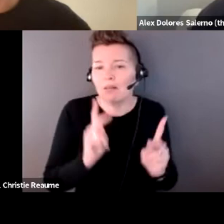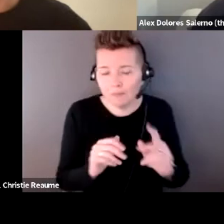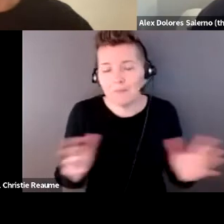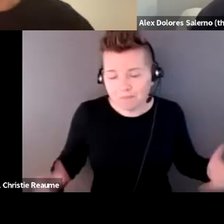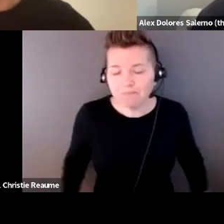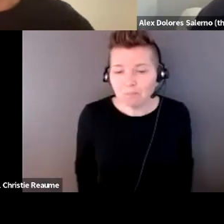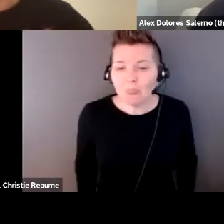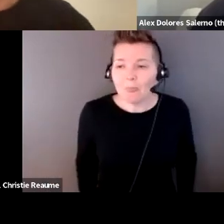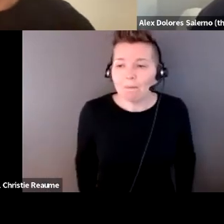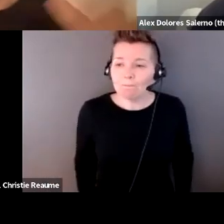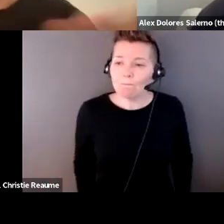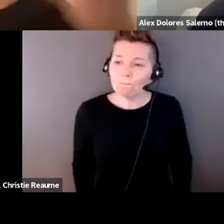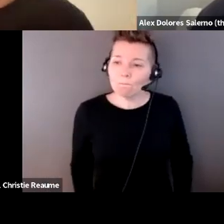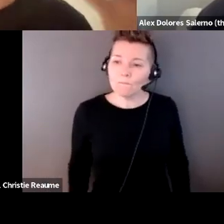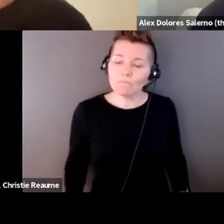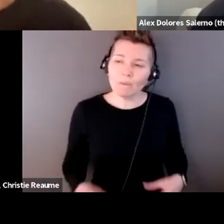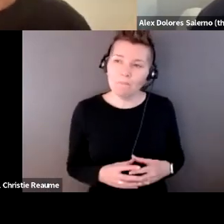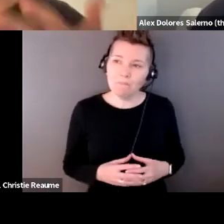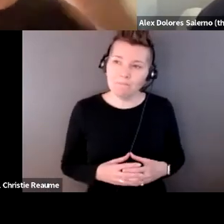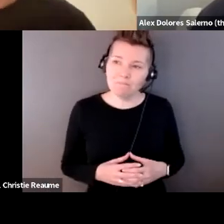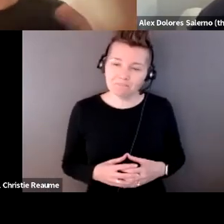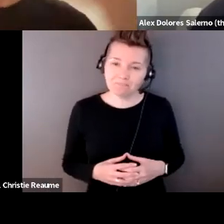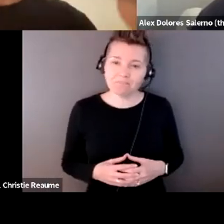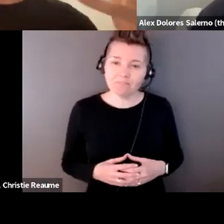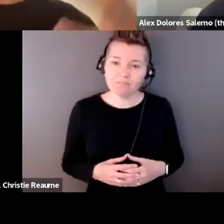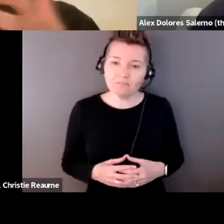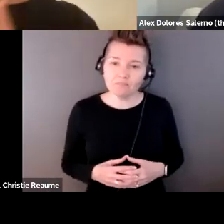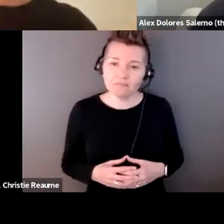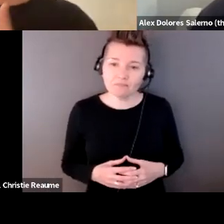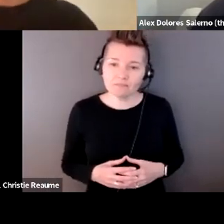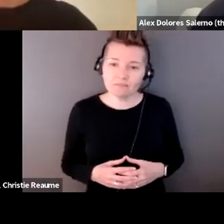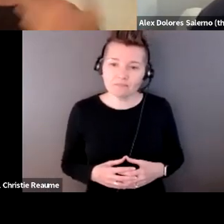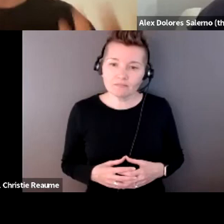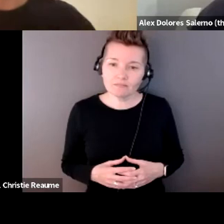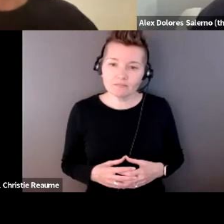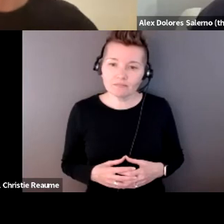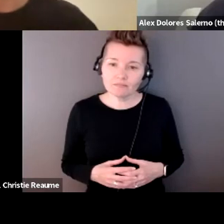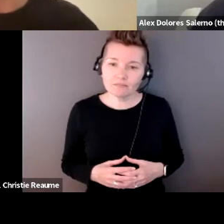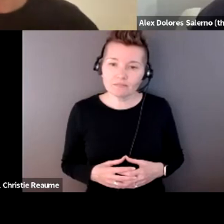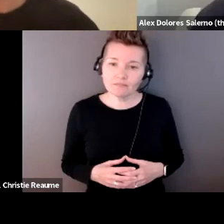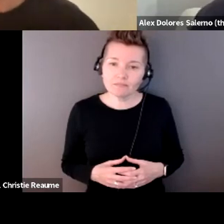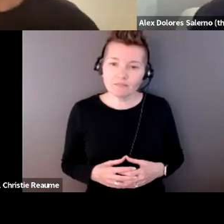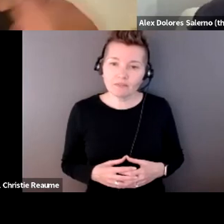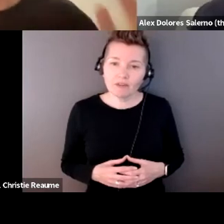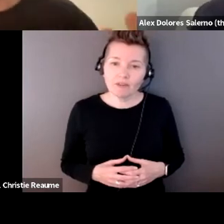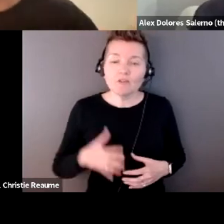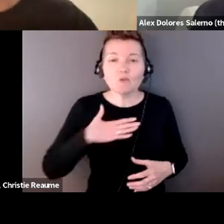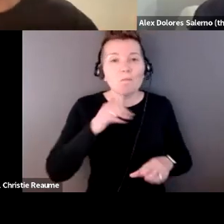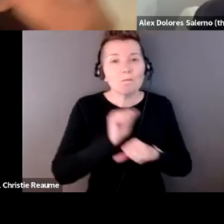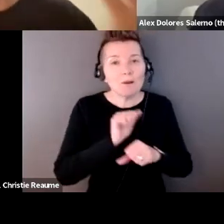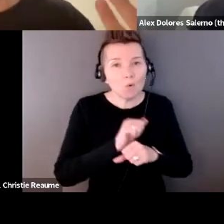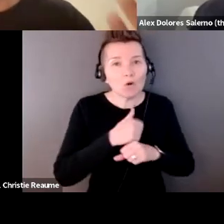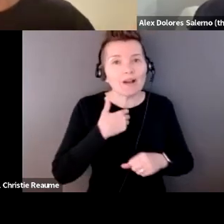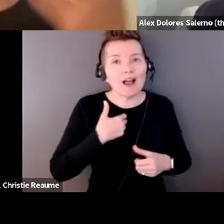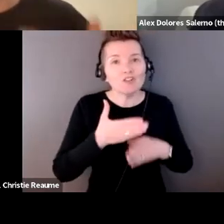And like that, the work I shared, right, which does bring some things around my private life into a public space. I just want to add